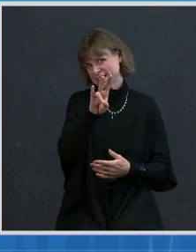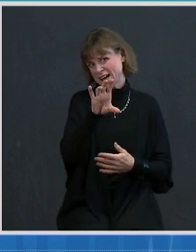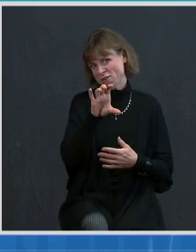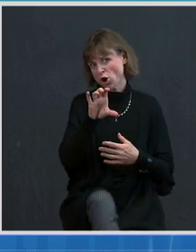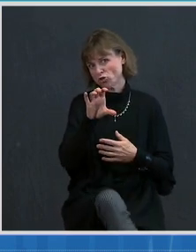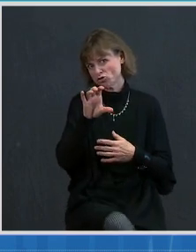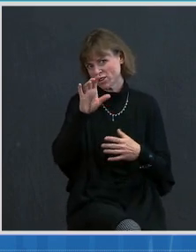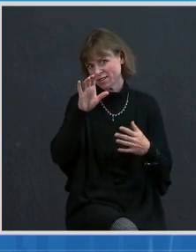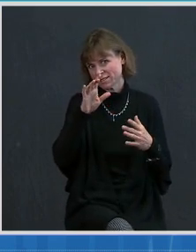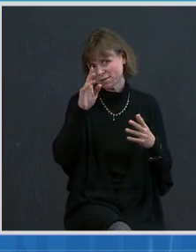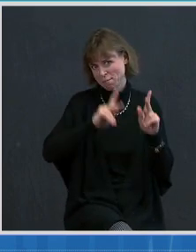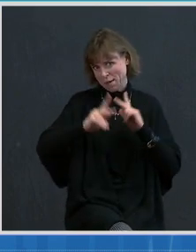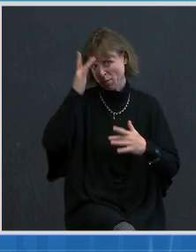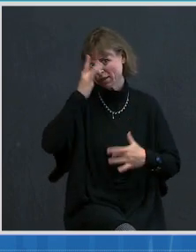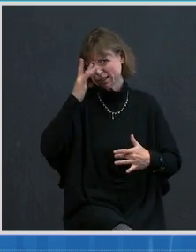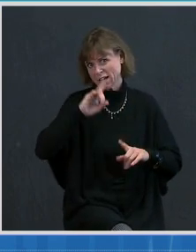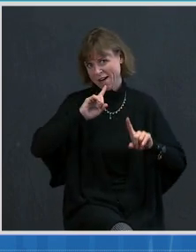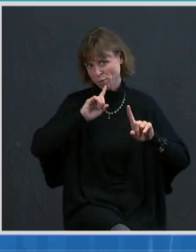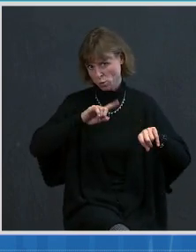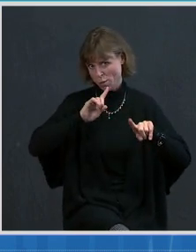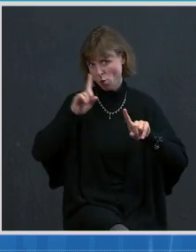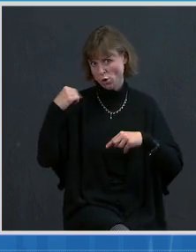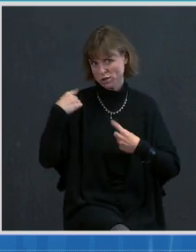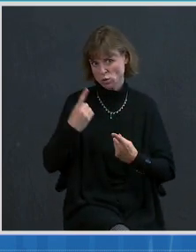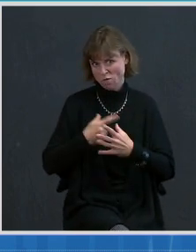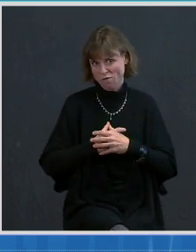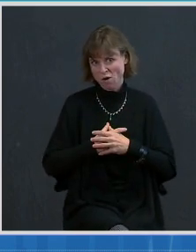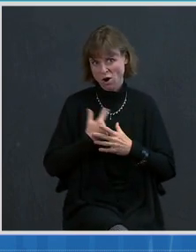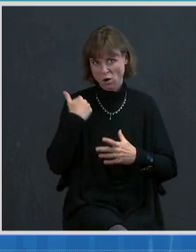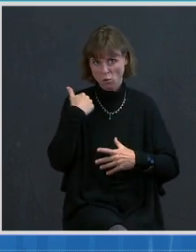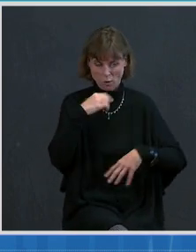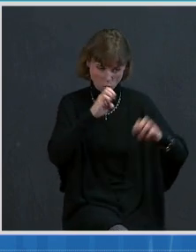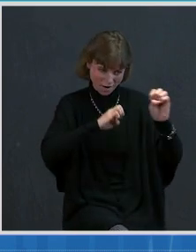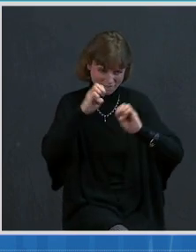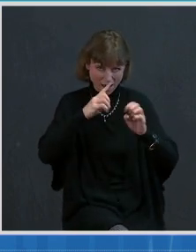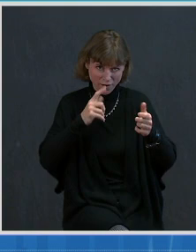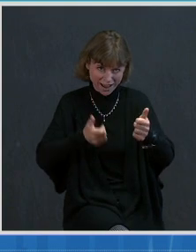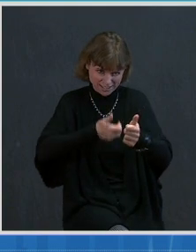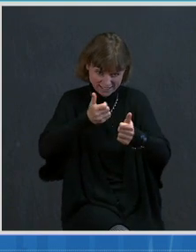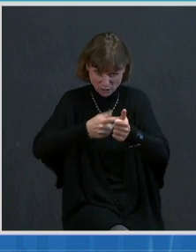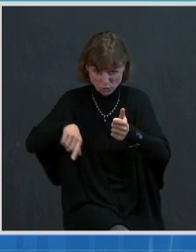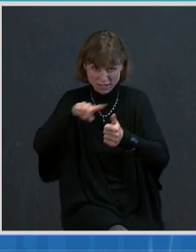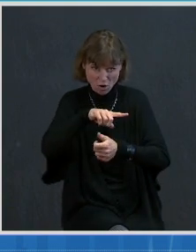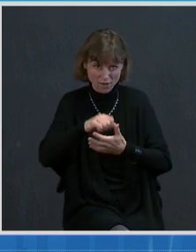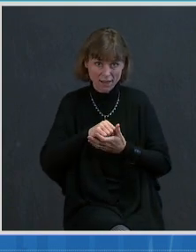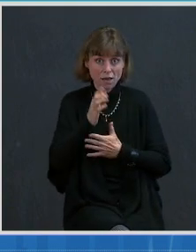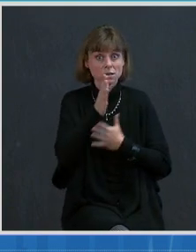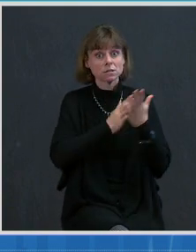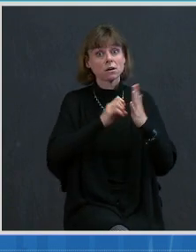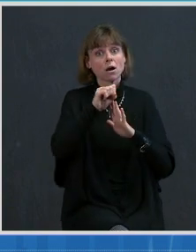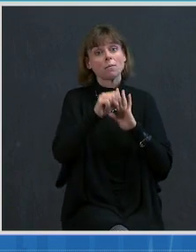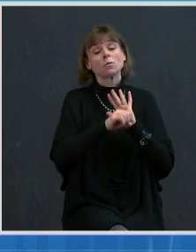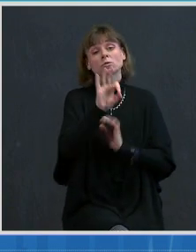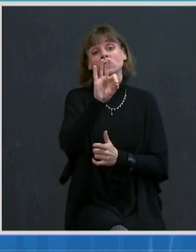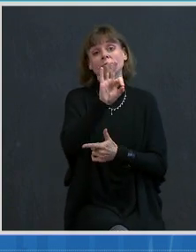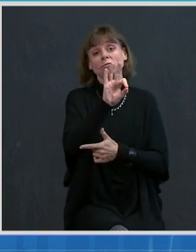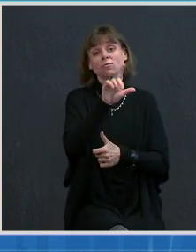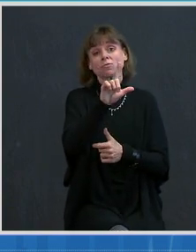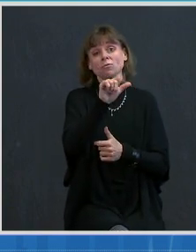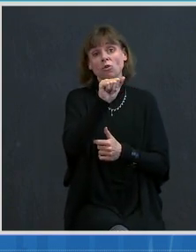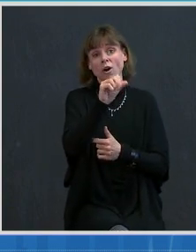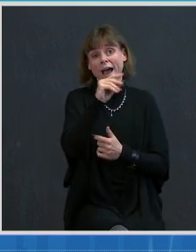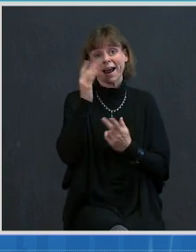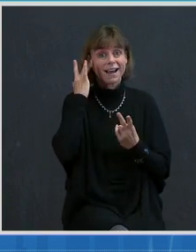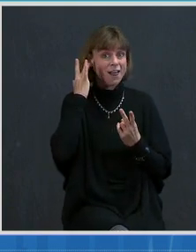far. And that's just based on what we're evaluating and sequencing. In some states, Florida and California, it's up to